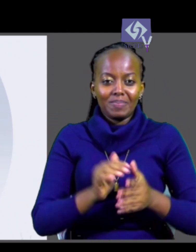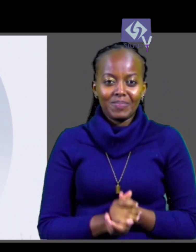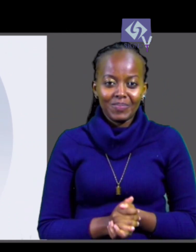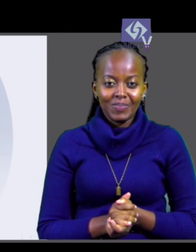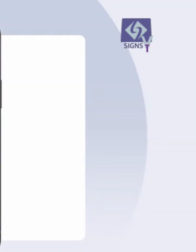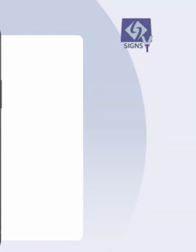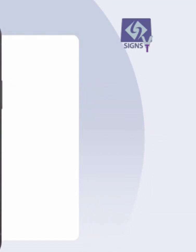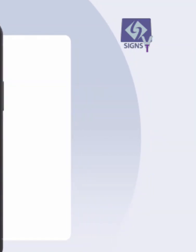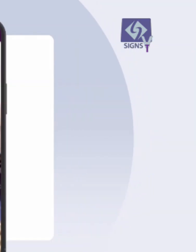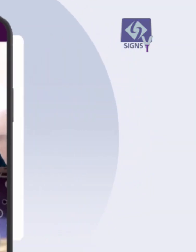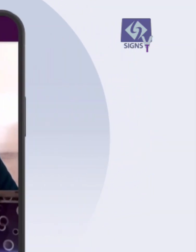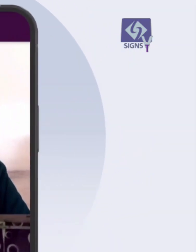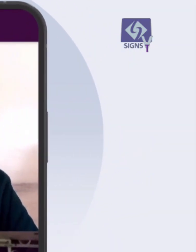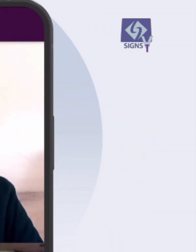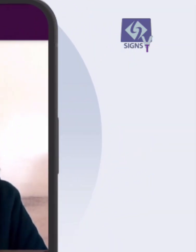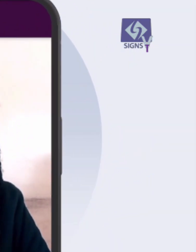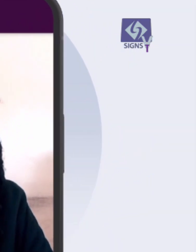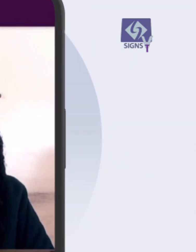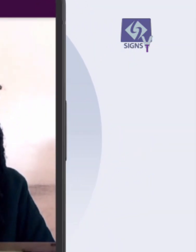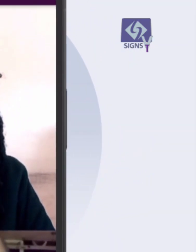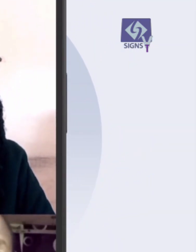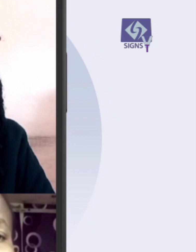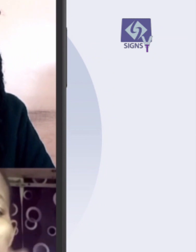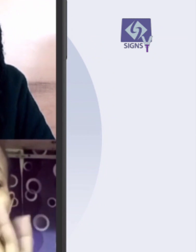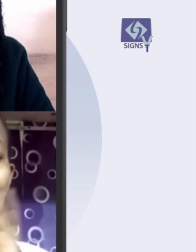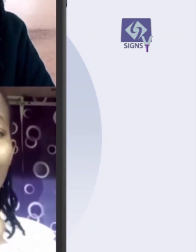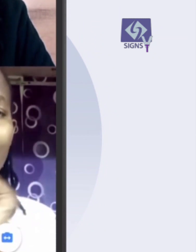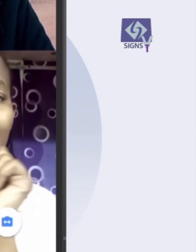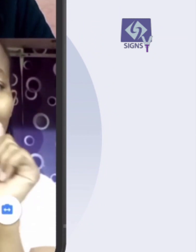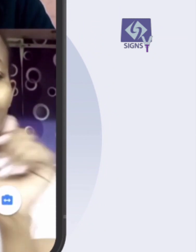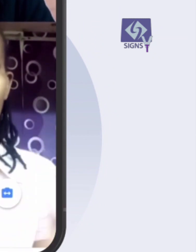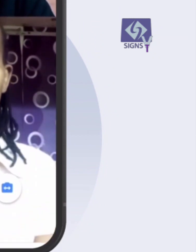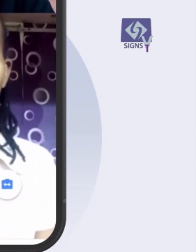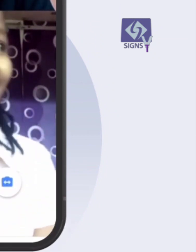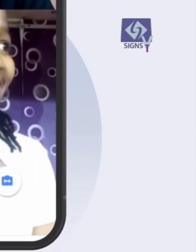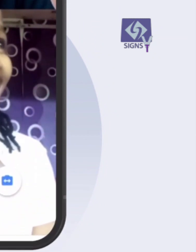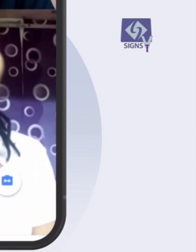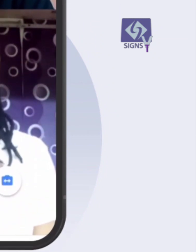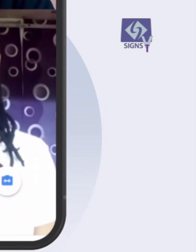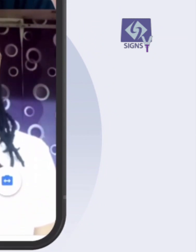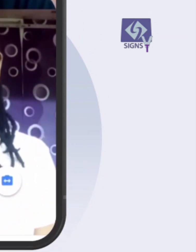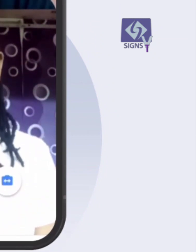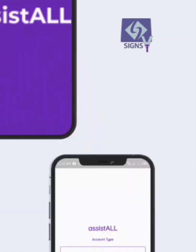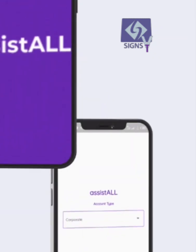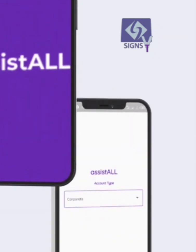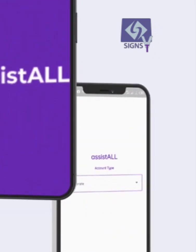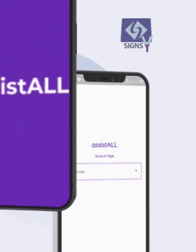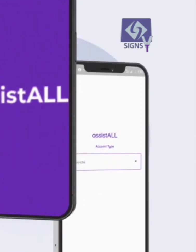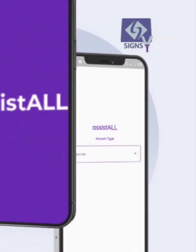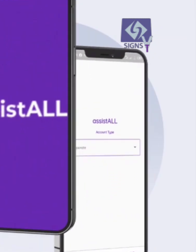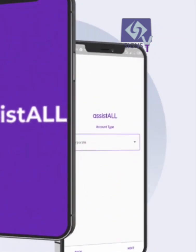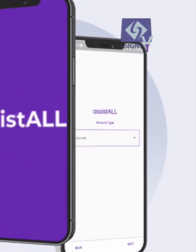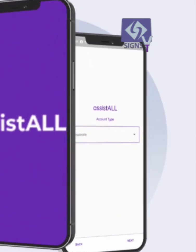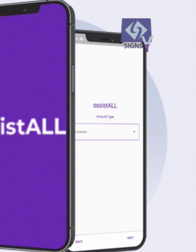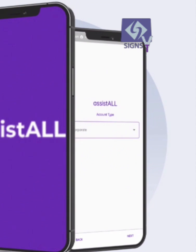go to hospital simply because they can access these interpretation services now on their fingertips. We are going to see